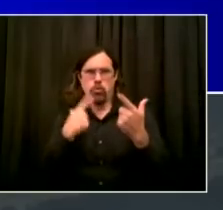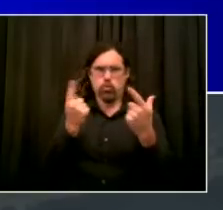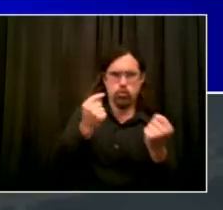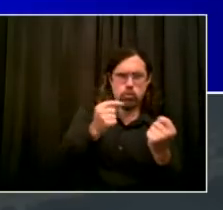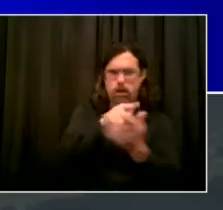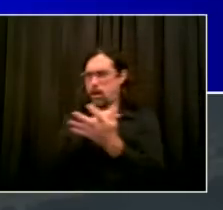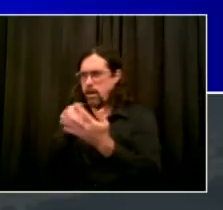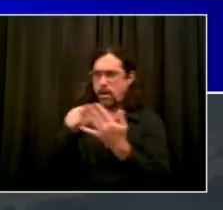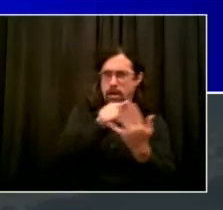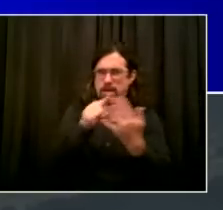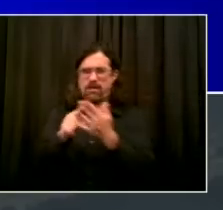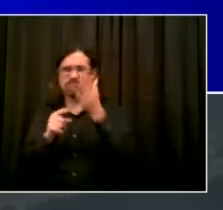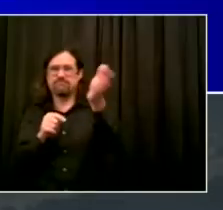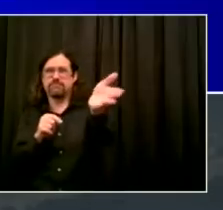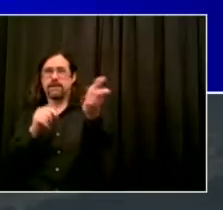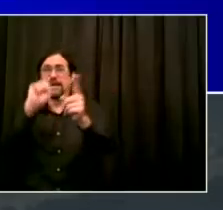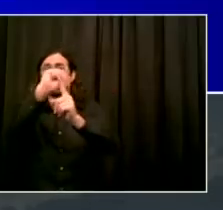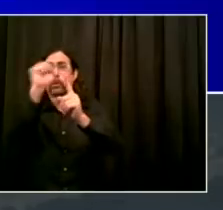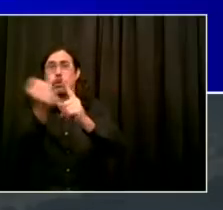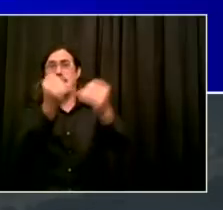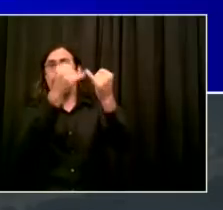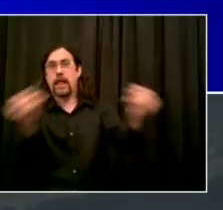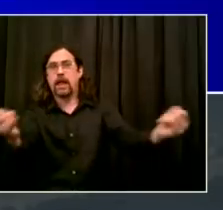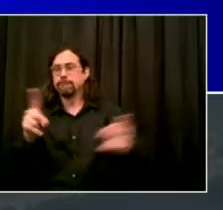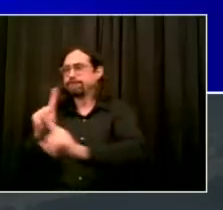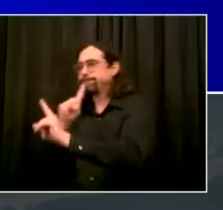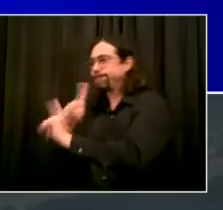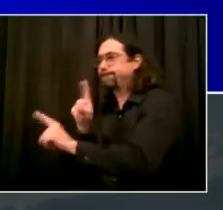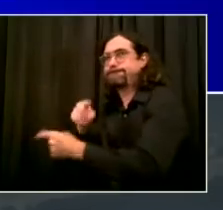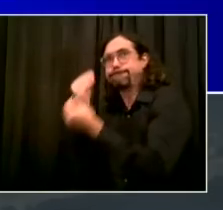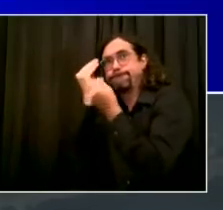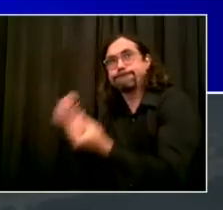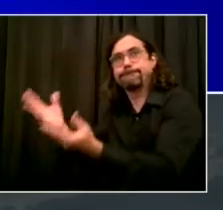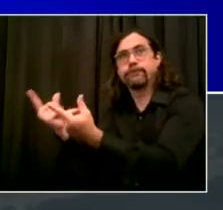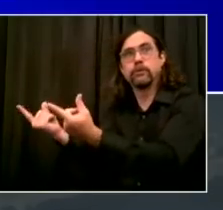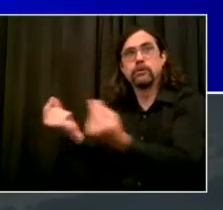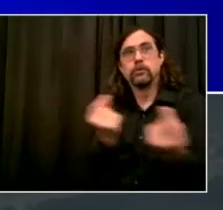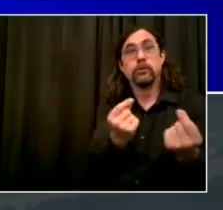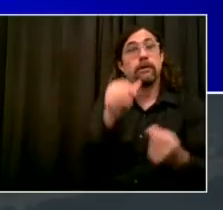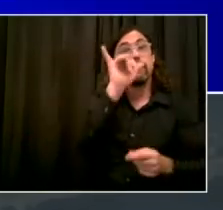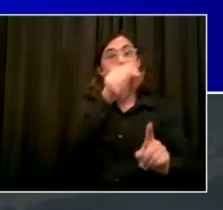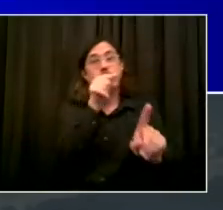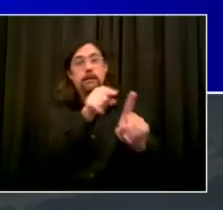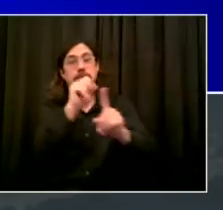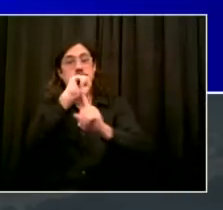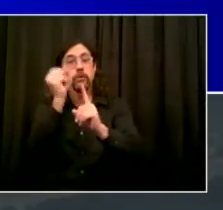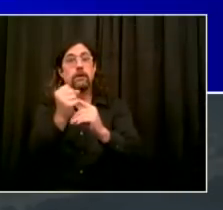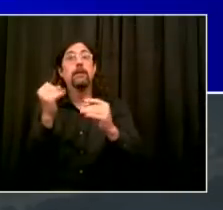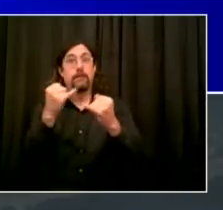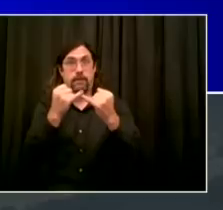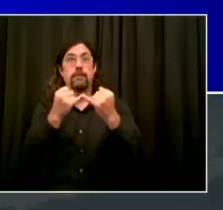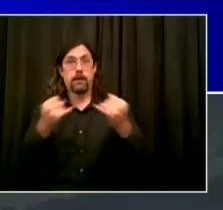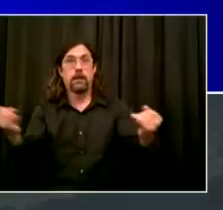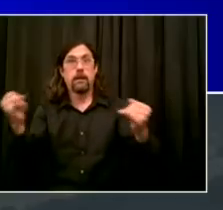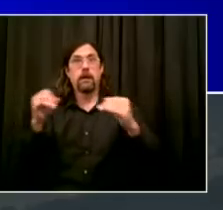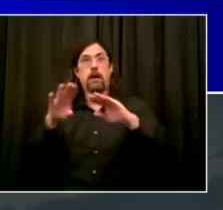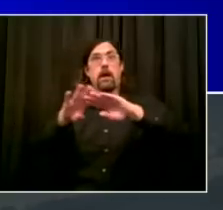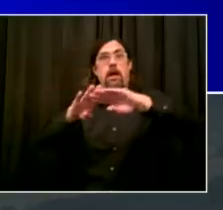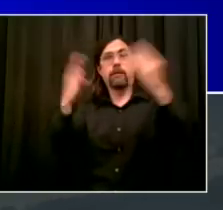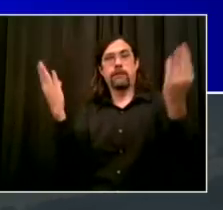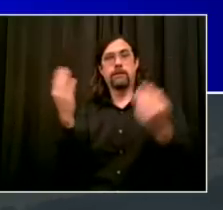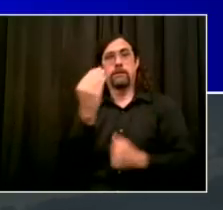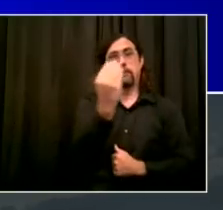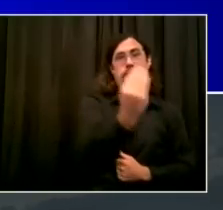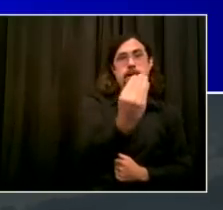.m. to 9.30 p.m., Monday through Friday and on Sunday from 11 a.m. to 9.30 p.m. So this is going to be a constant operation with